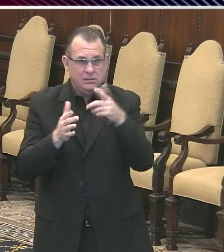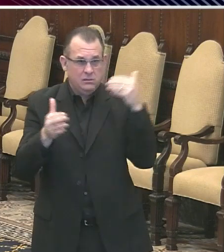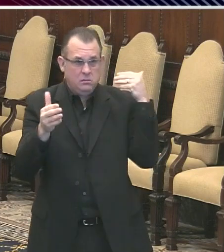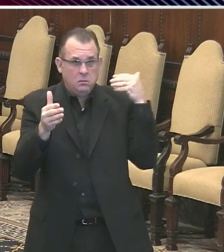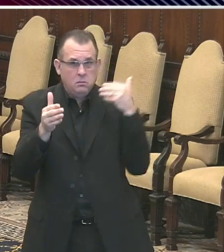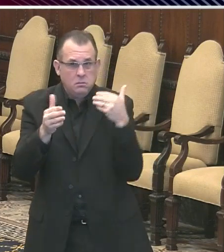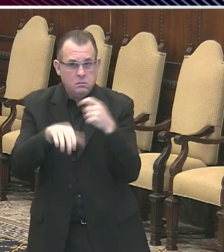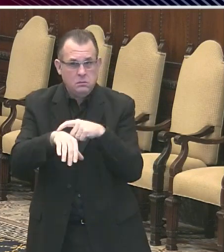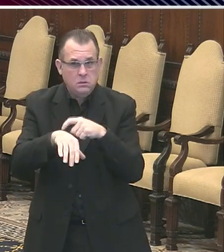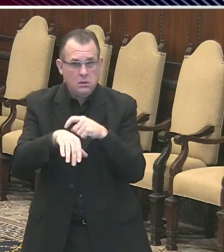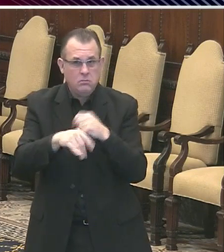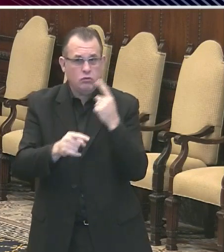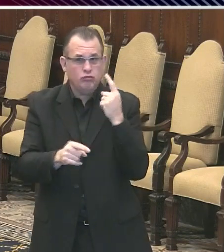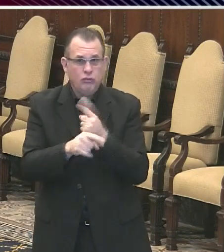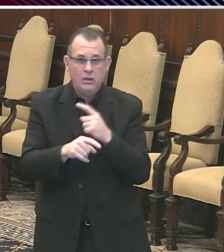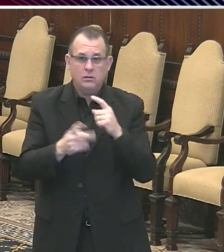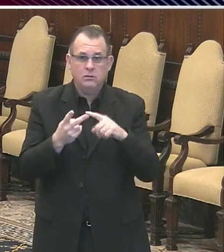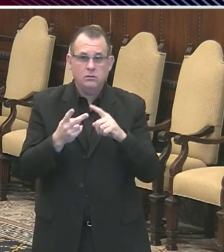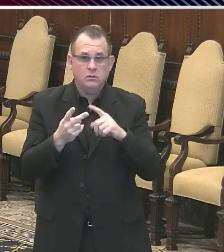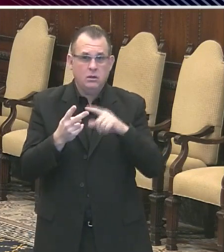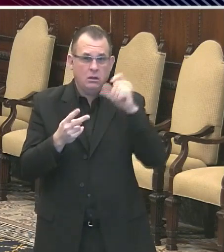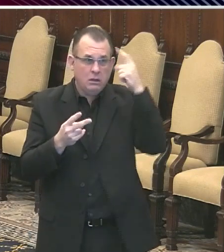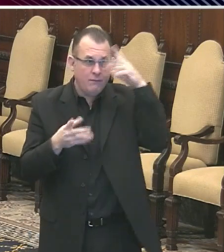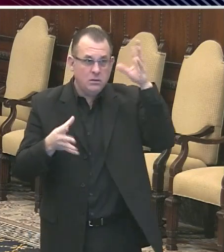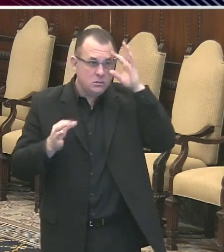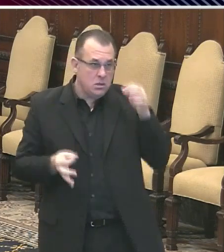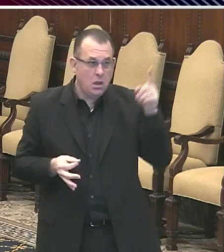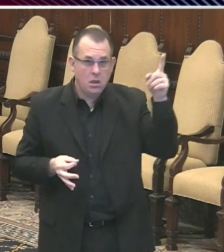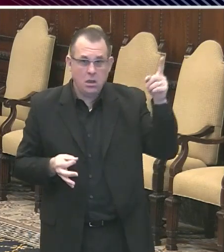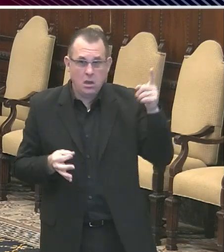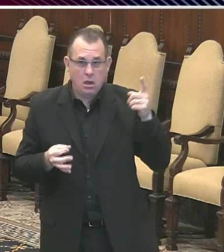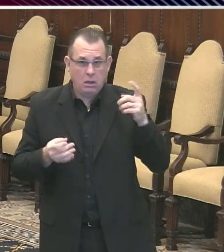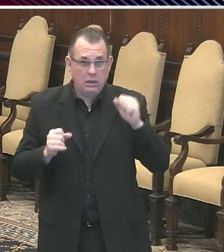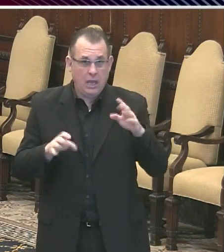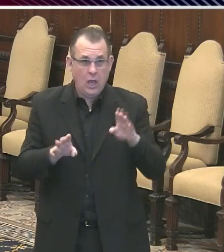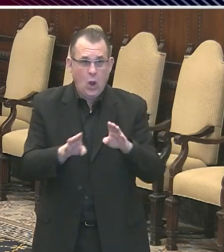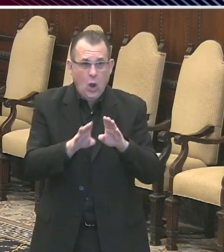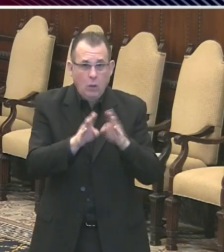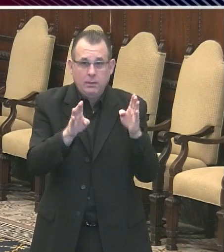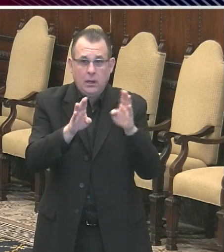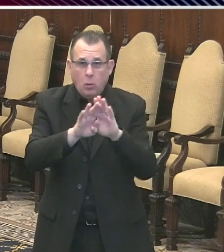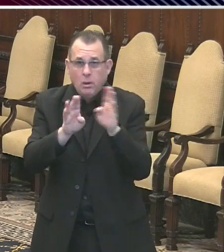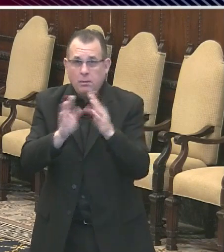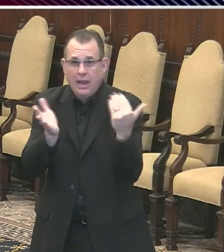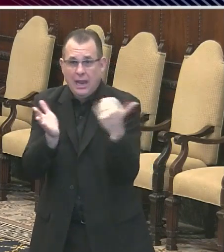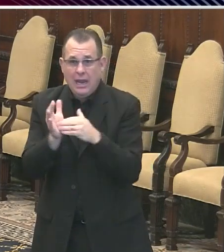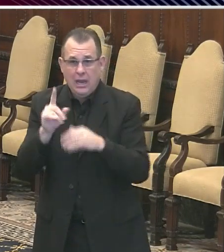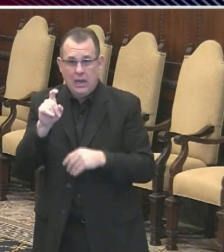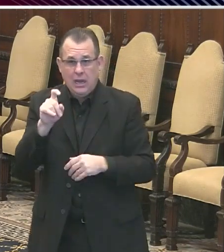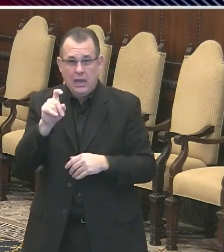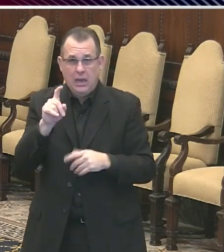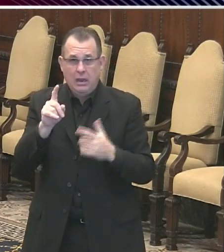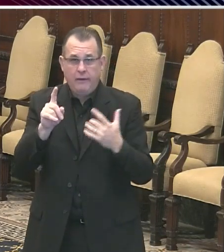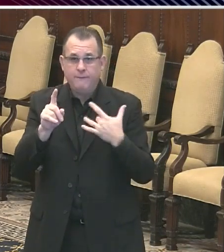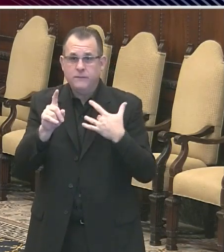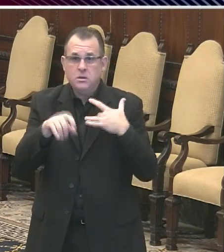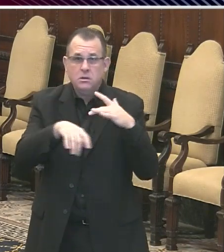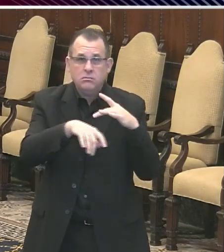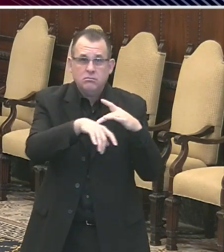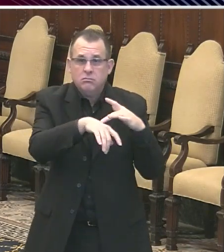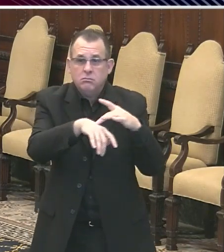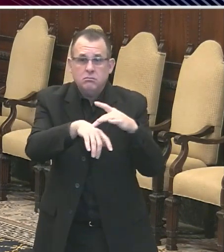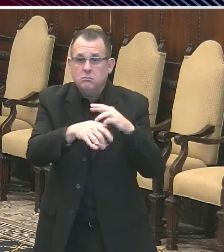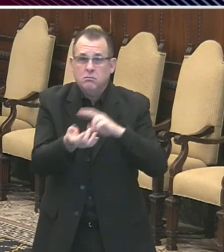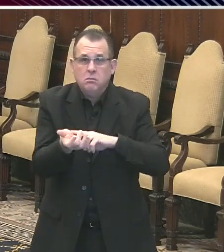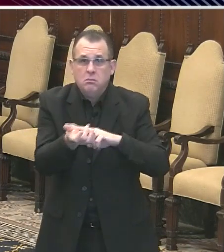the governor decides that we have gone down far enough in order for us to go out of our houses more often, that we